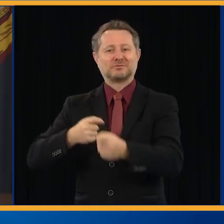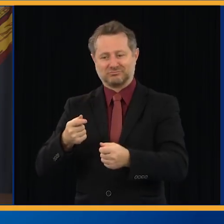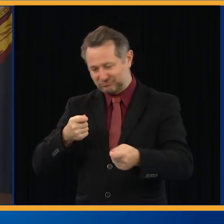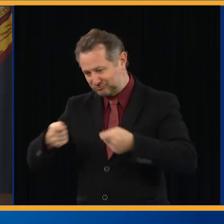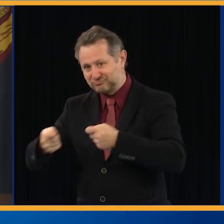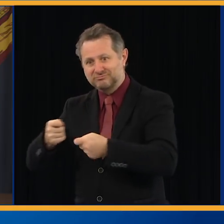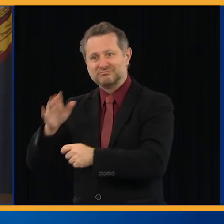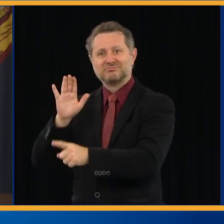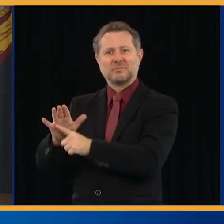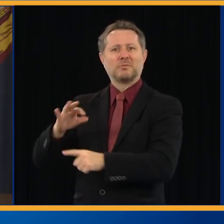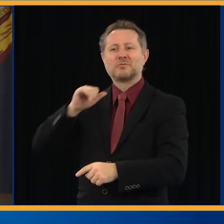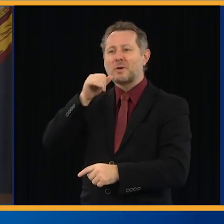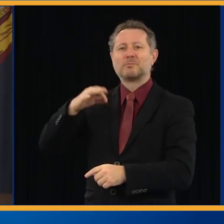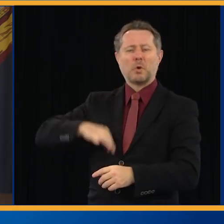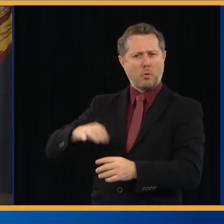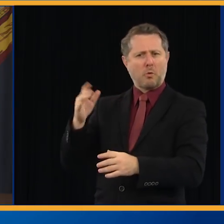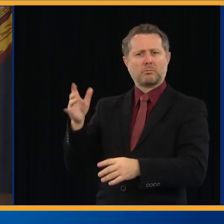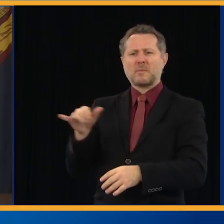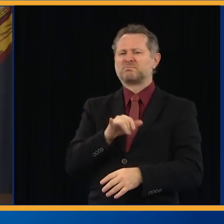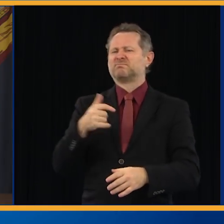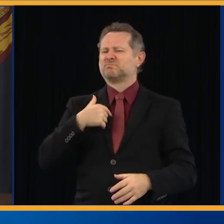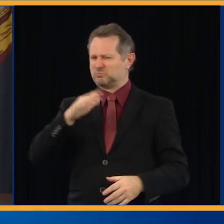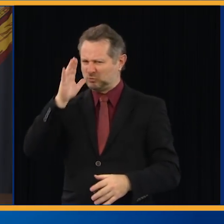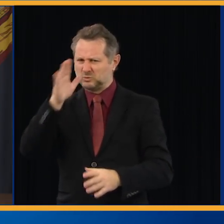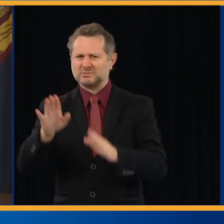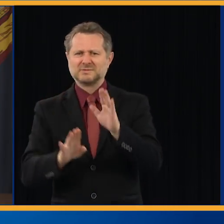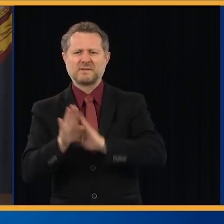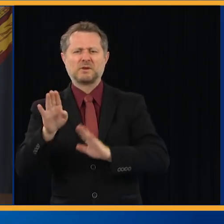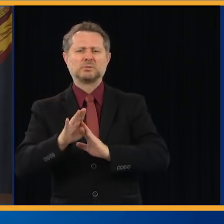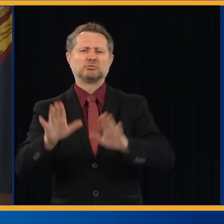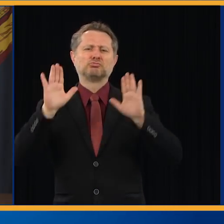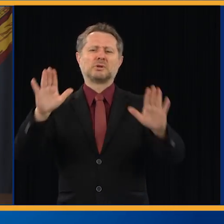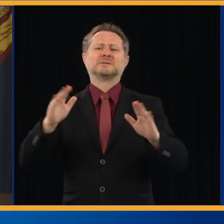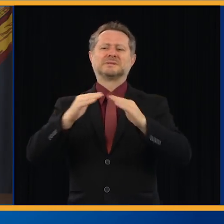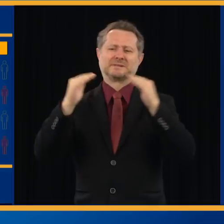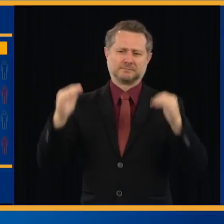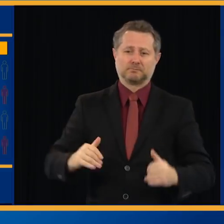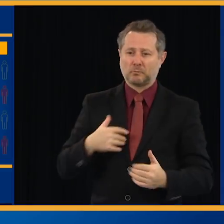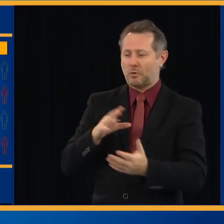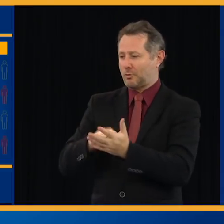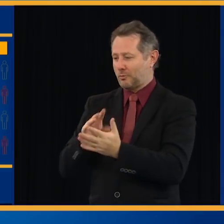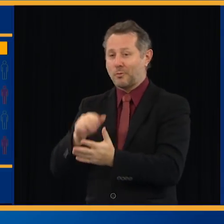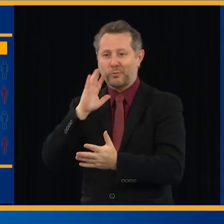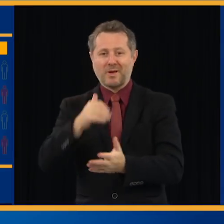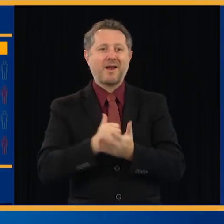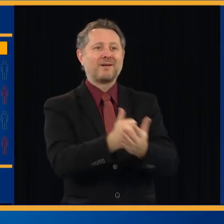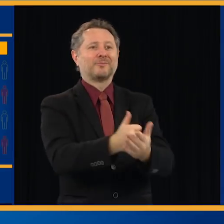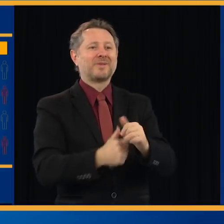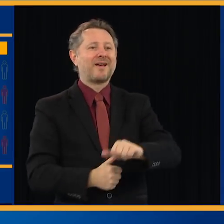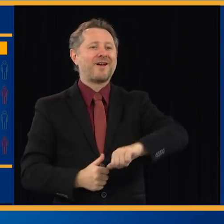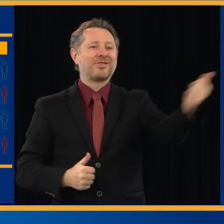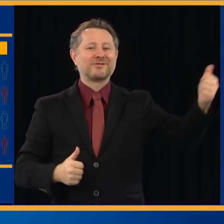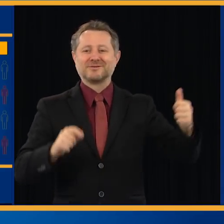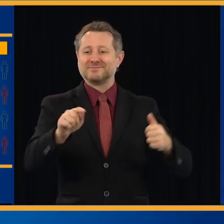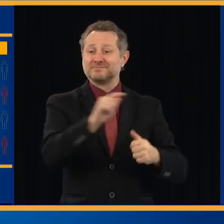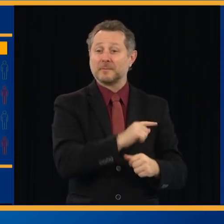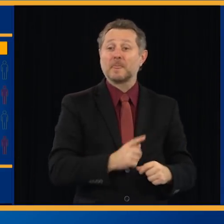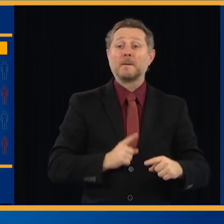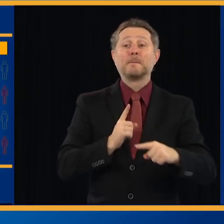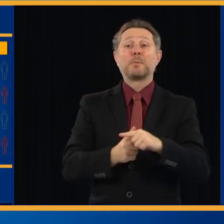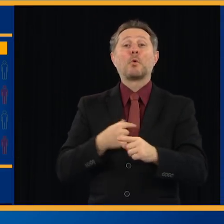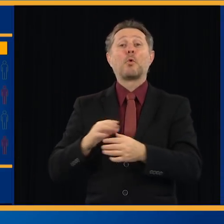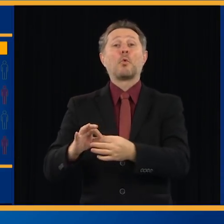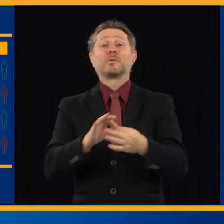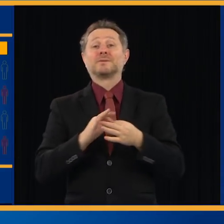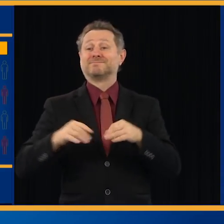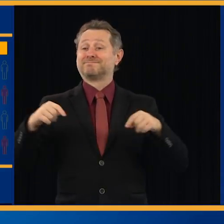and then what we learn we hope can benefit other people. We'll also be coordinating this contact tracing on